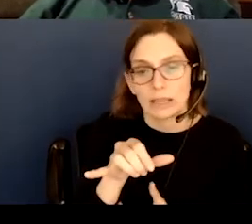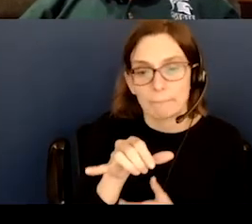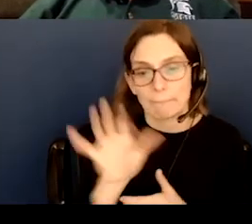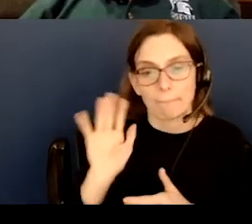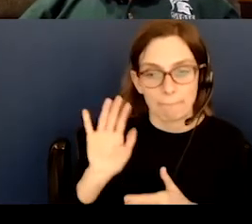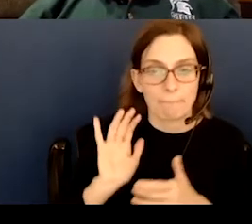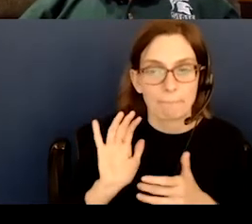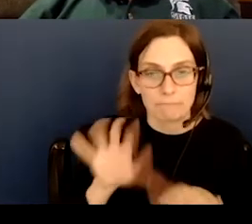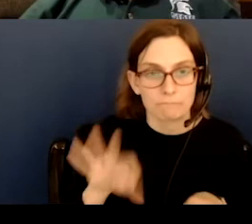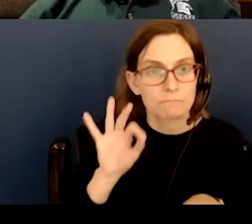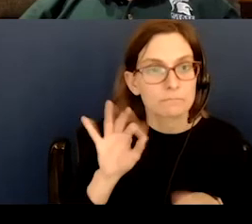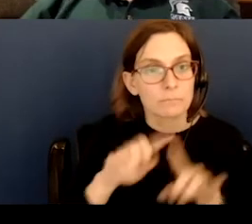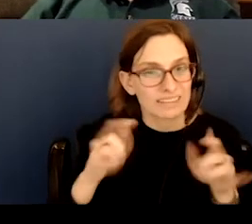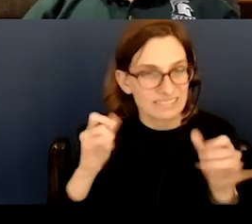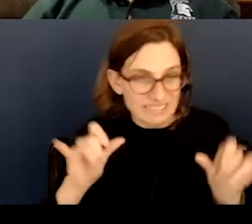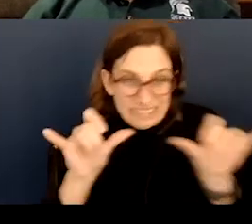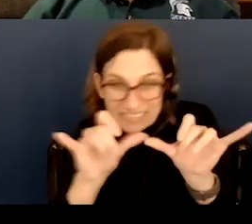still have the size of the earth problem.